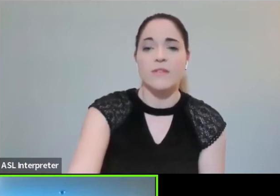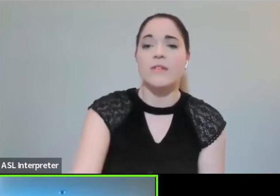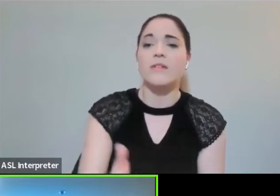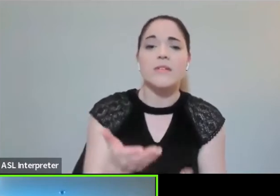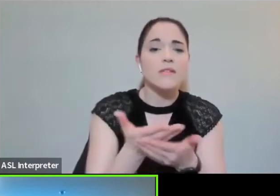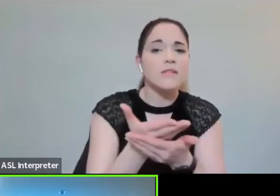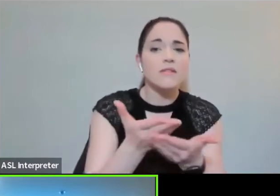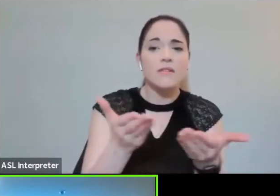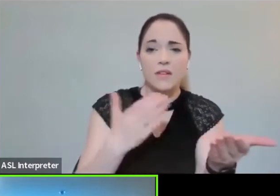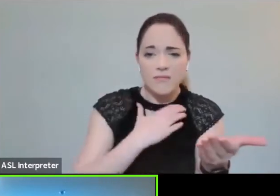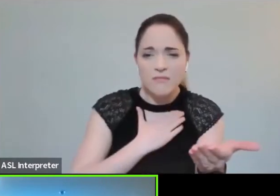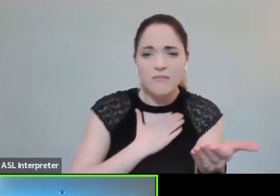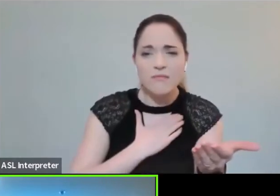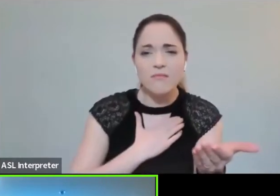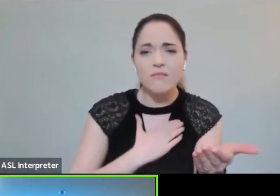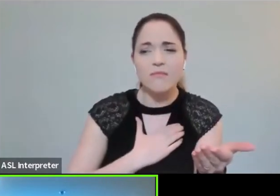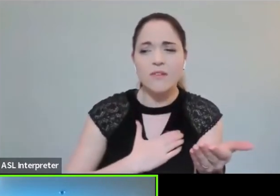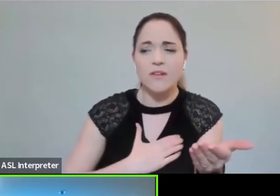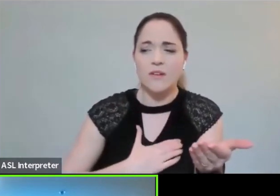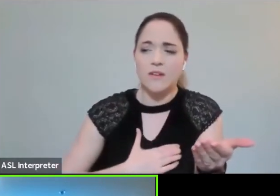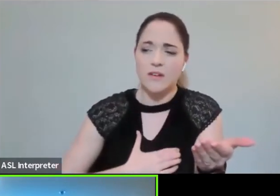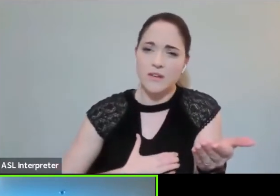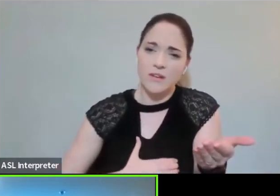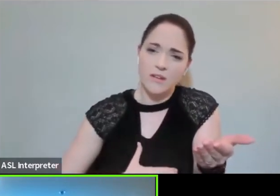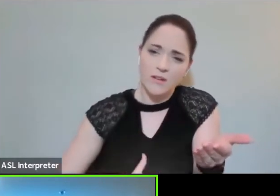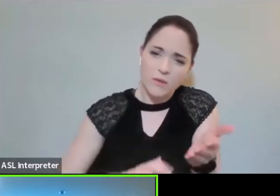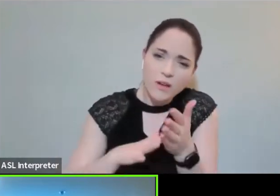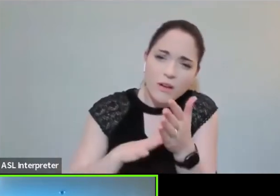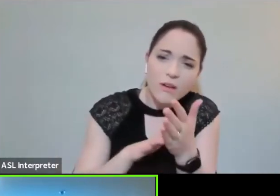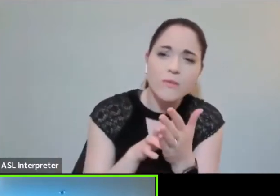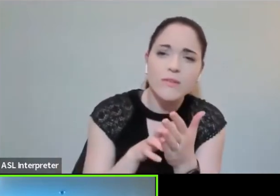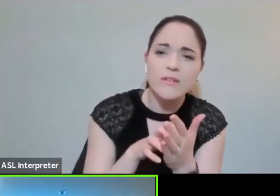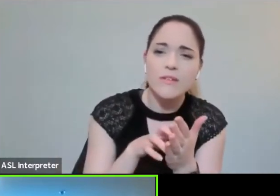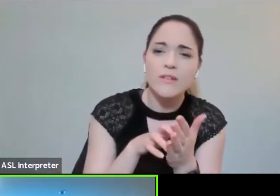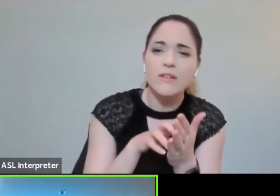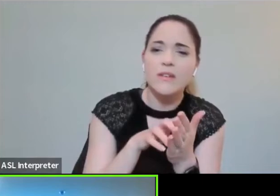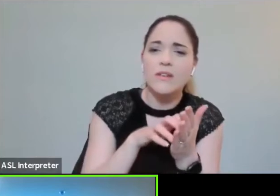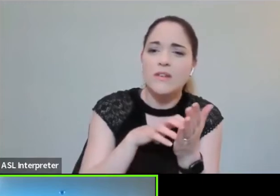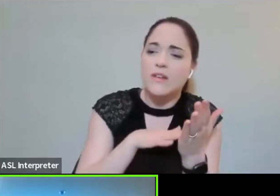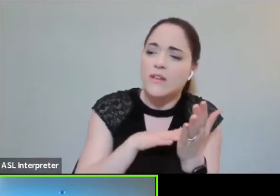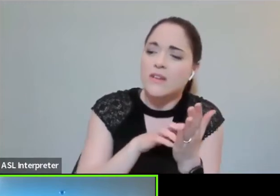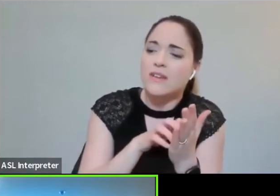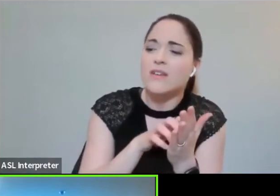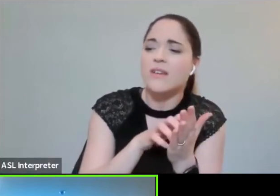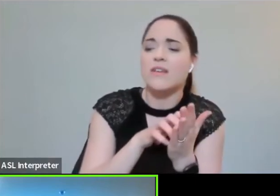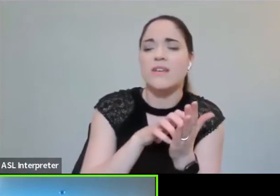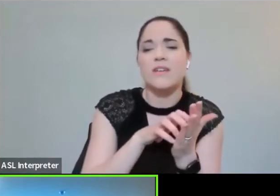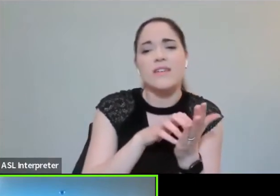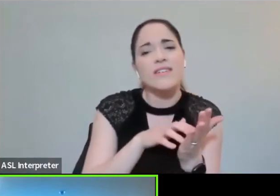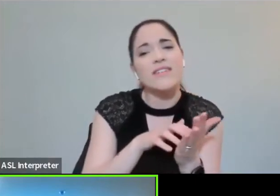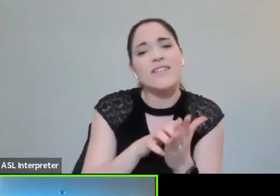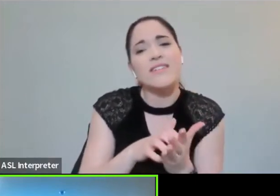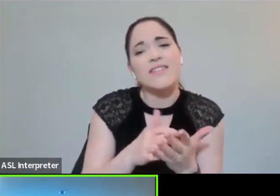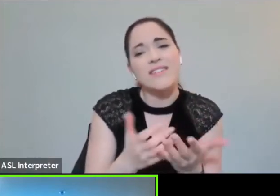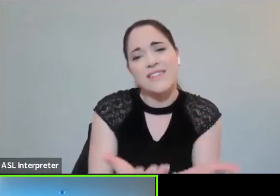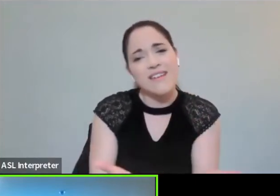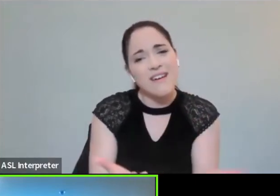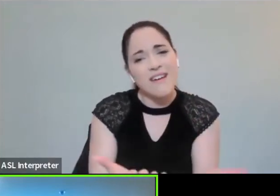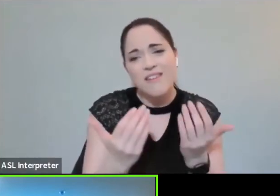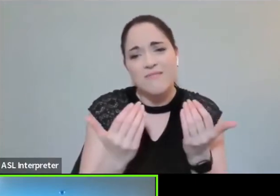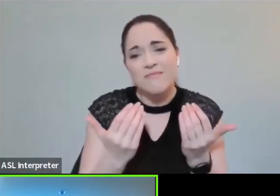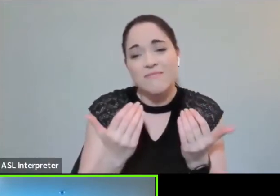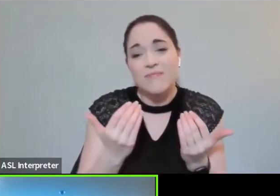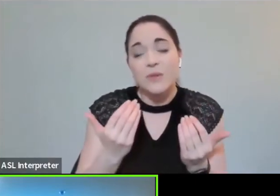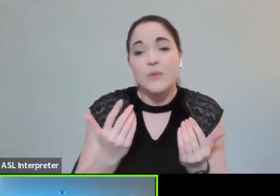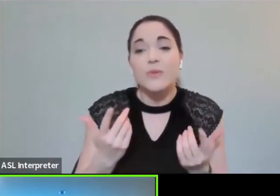All Who Are Weed Come to the fountain